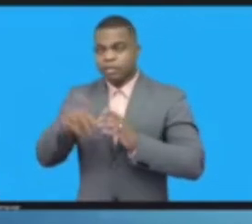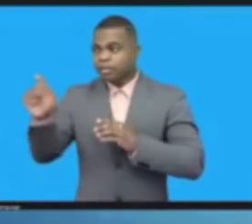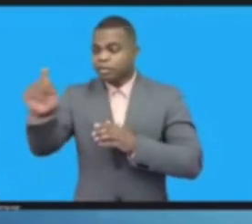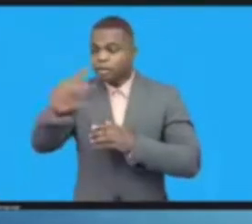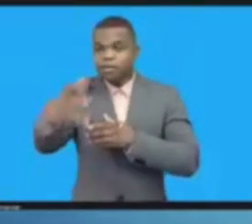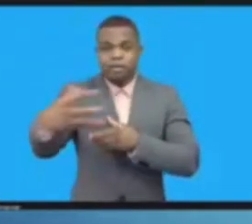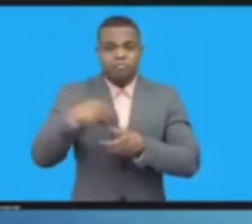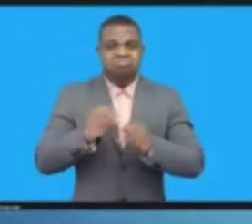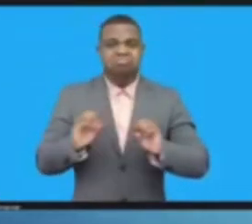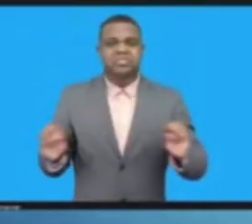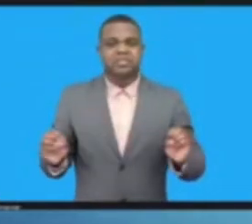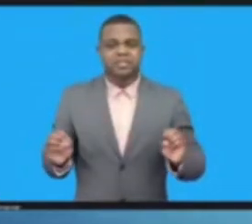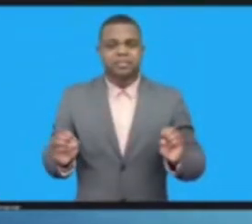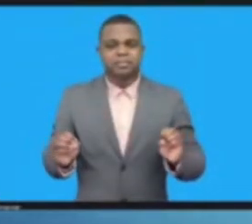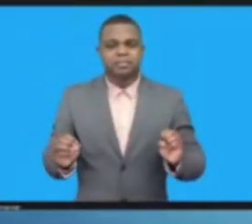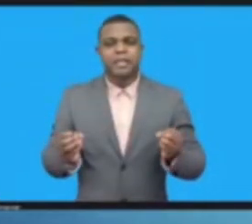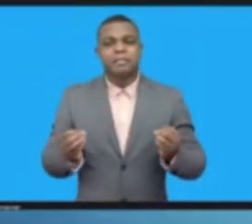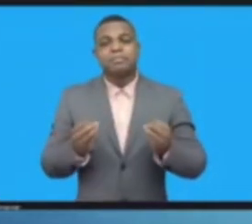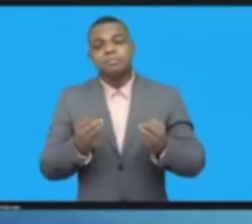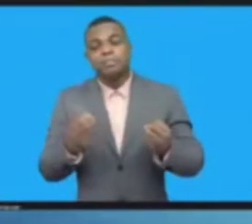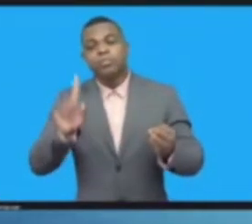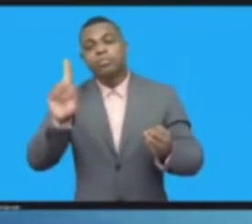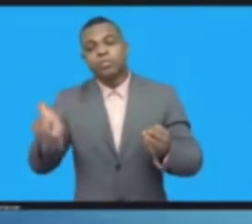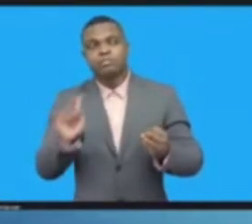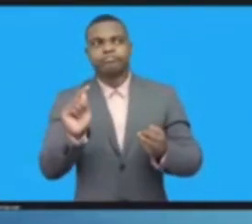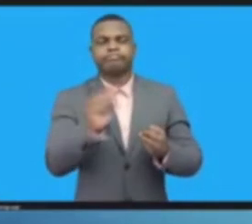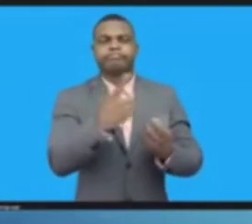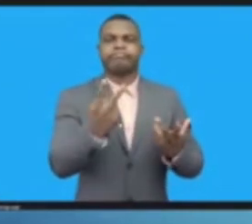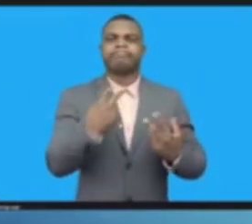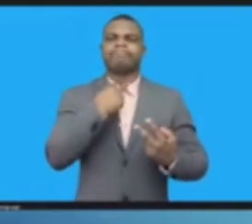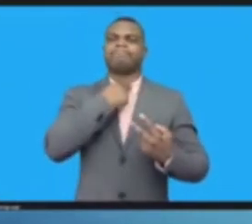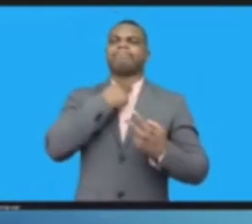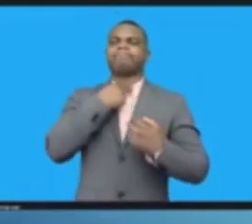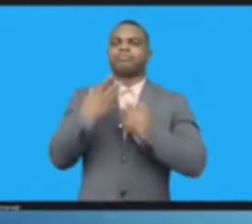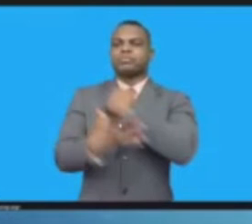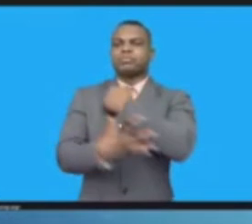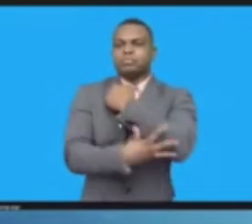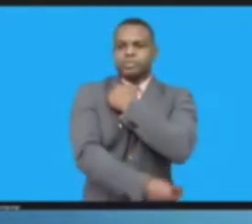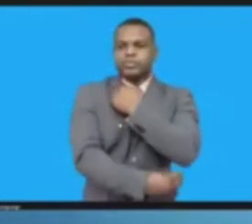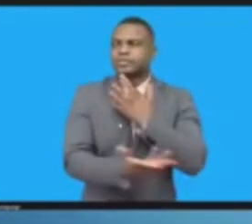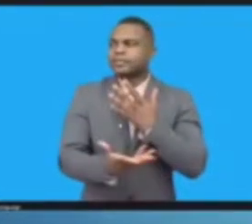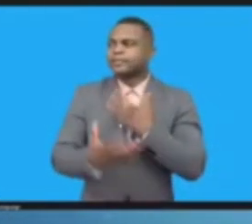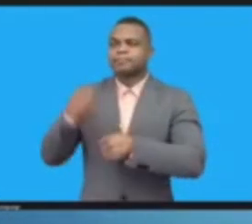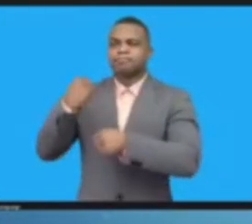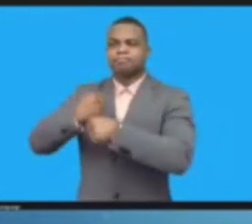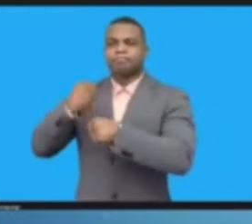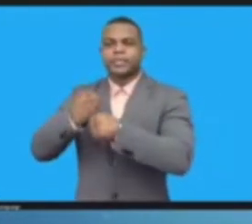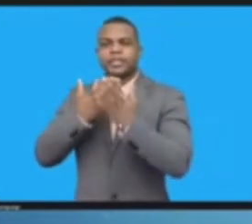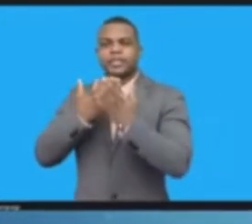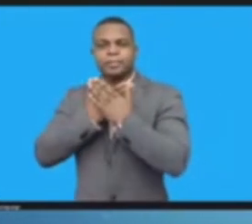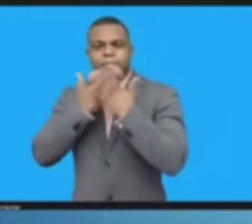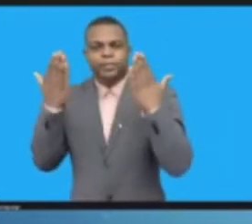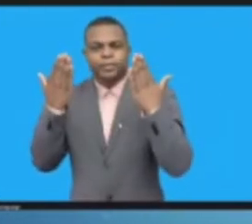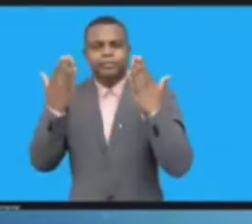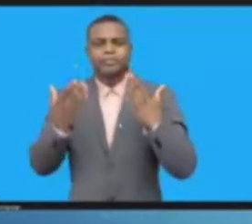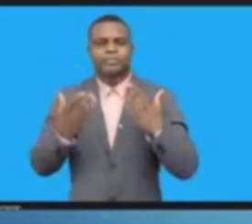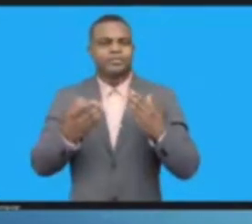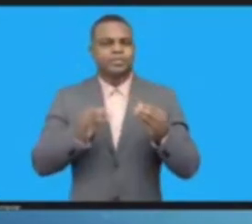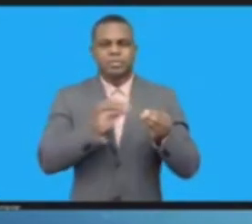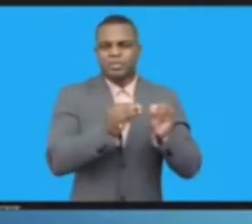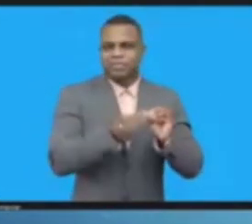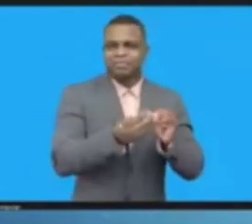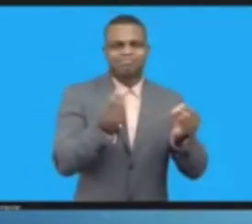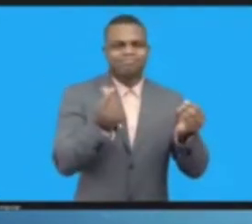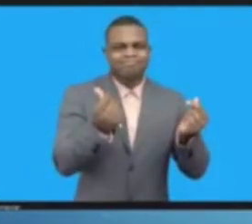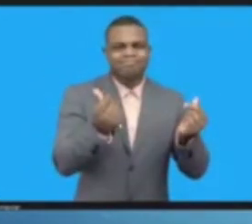There are multiple challenges preventing youth from fully benefiting from digital transformation, and